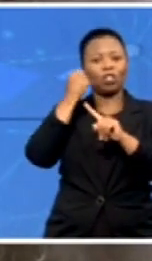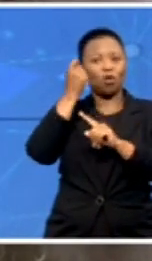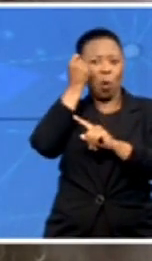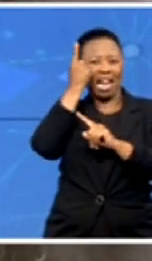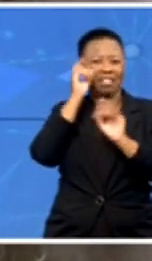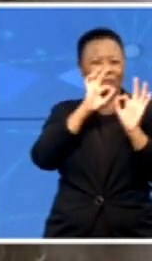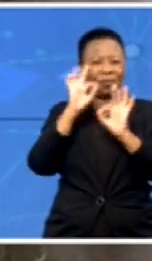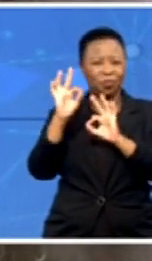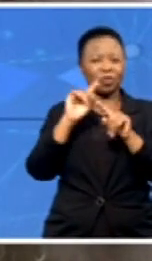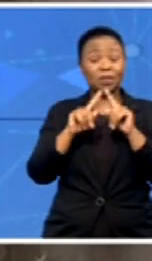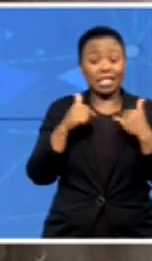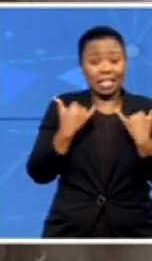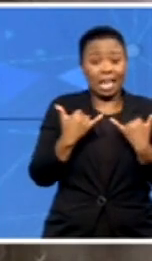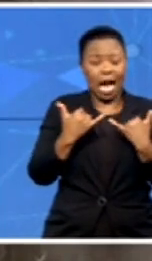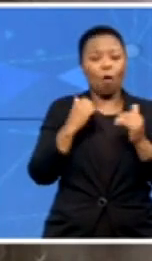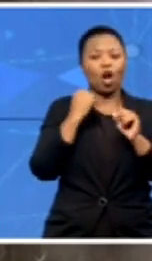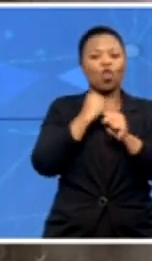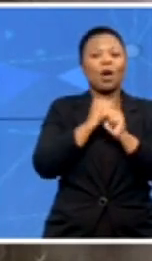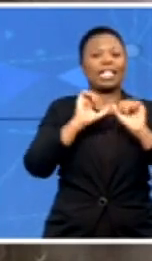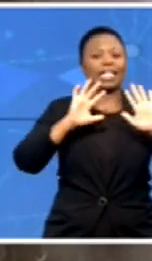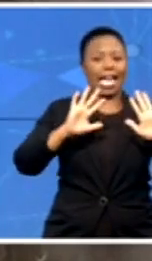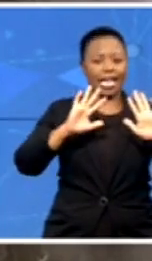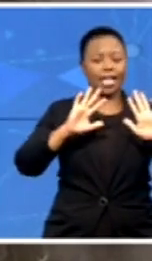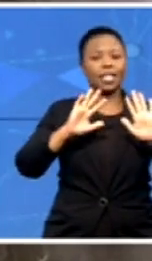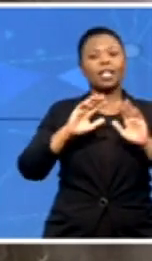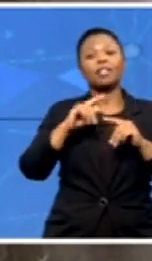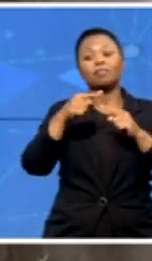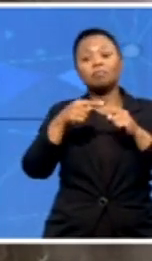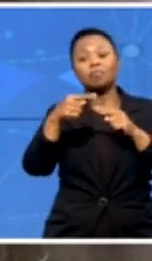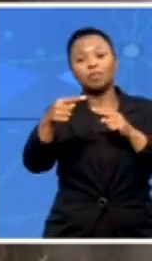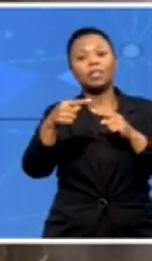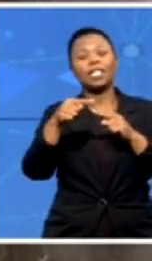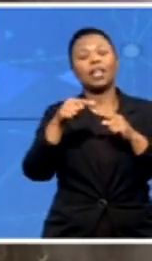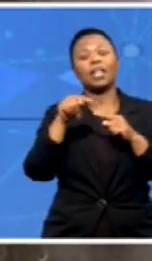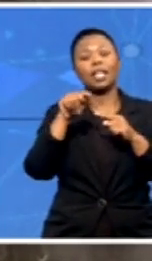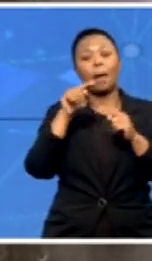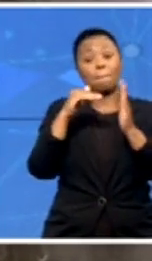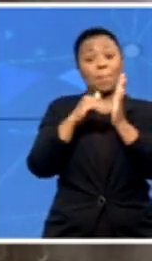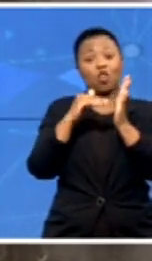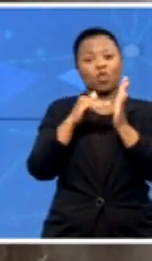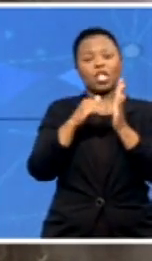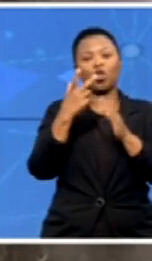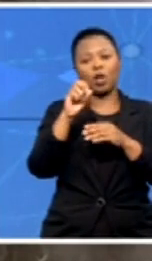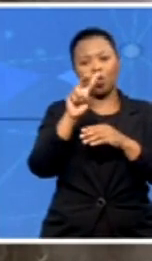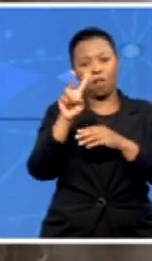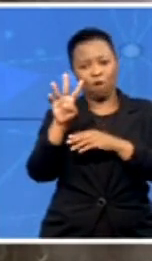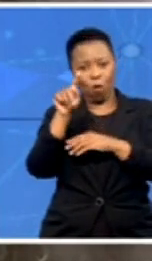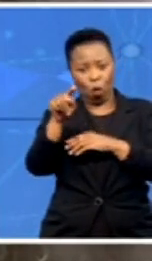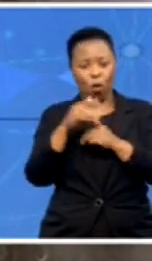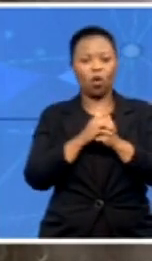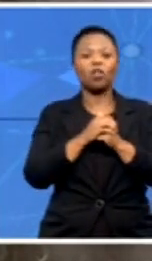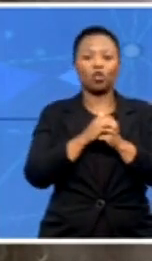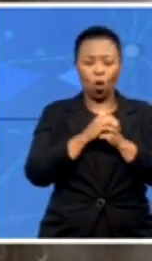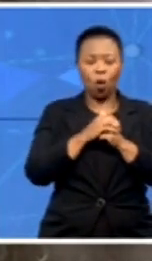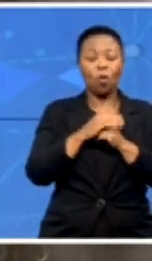matric in that cohort. And we hope that that cohort will come out very strongly and give